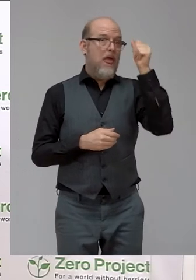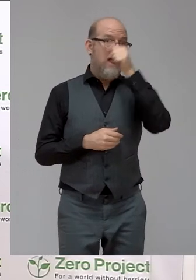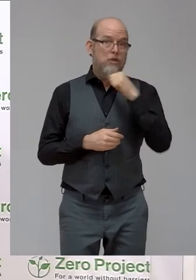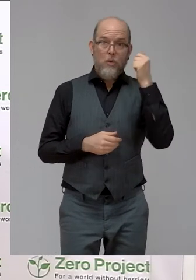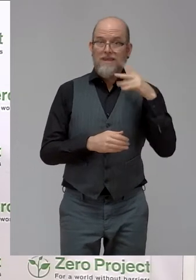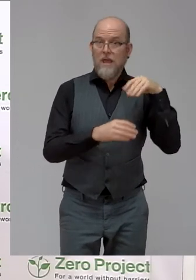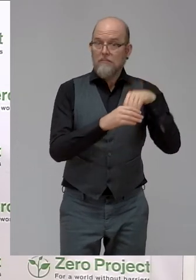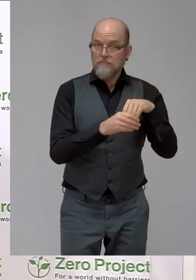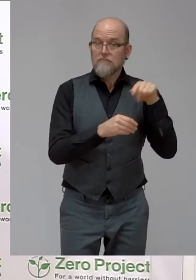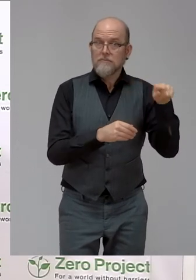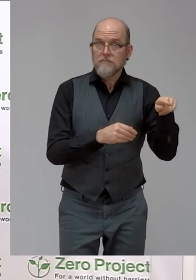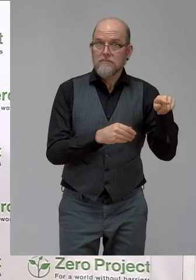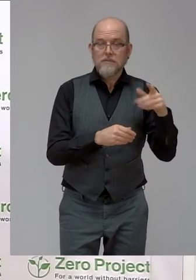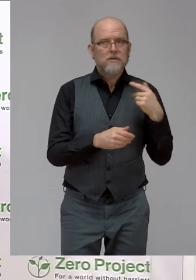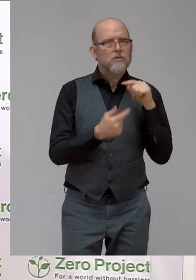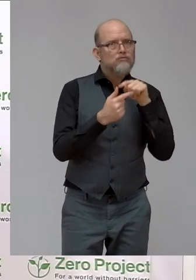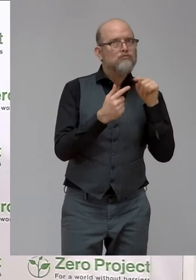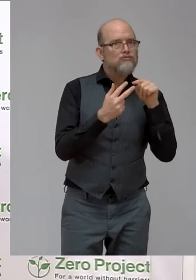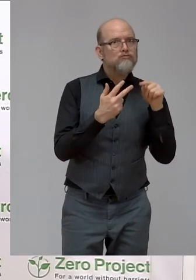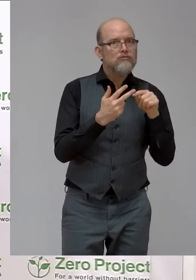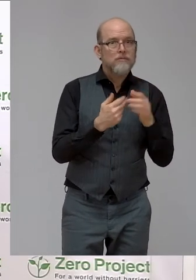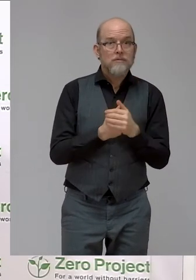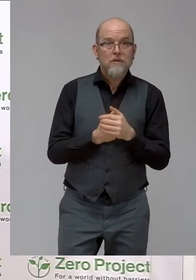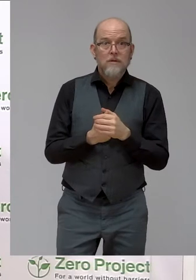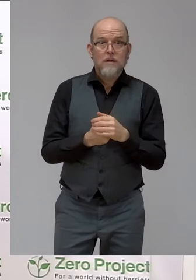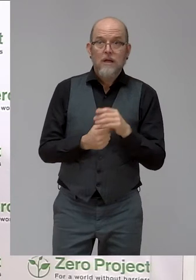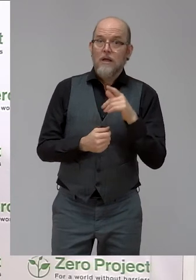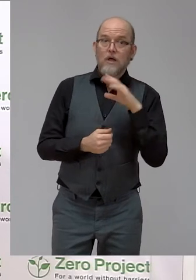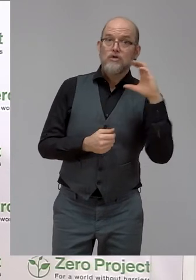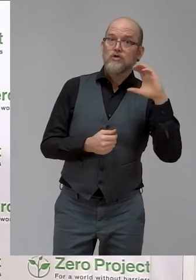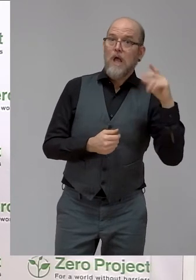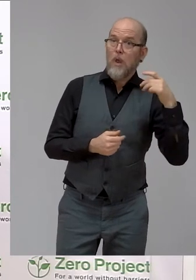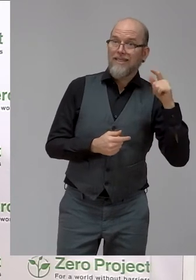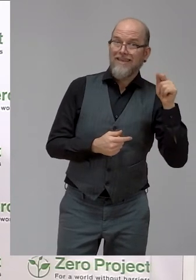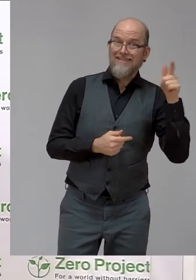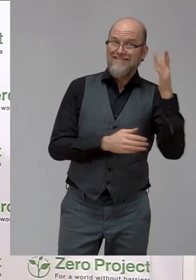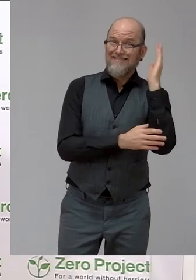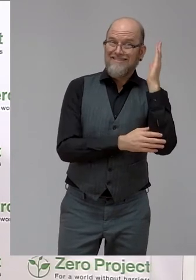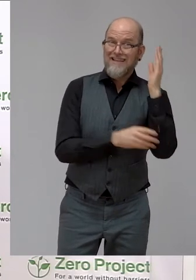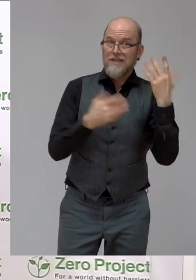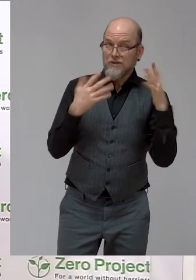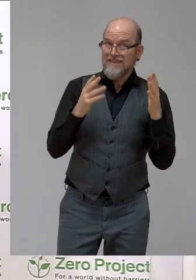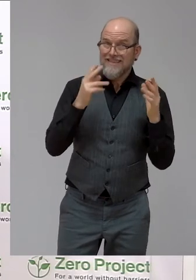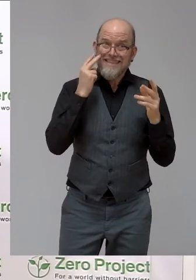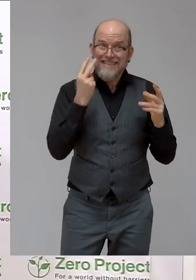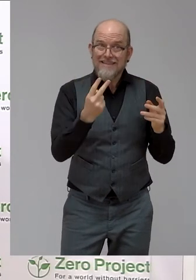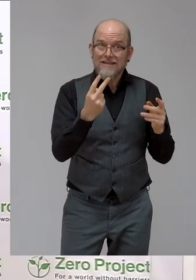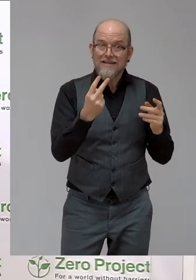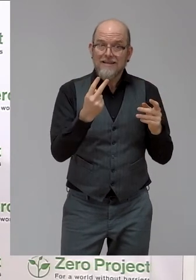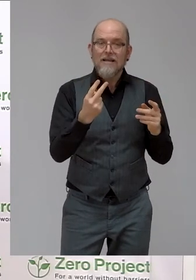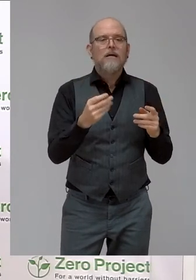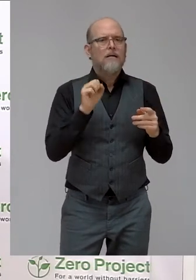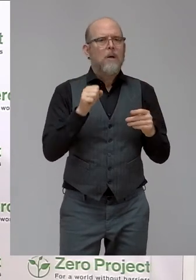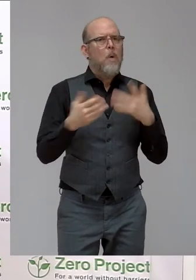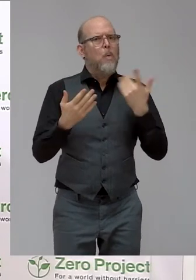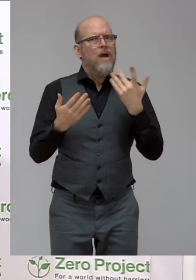watched now Charlotte's speech. What were your main takeaways and what would be even a question to Charlotte that you would want to ask her right now?